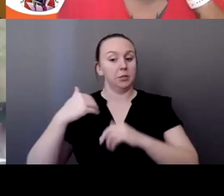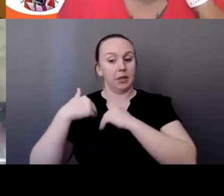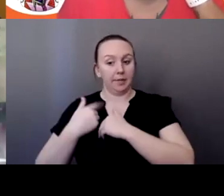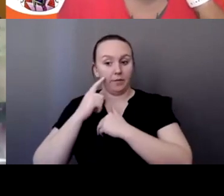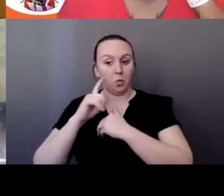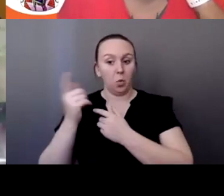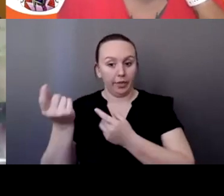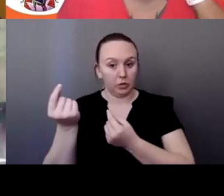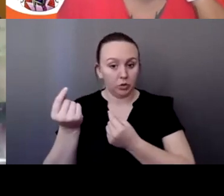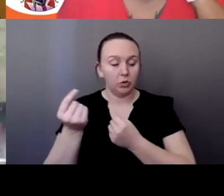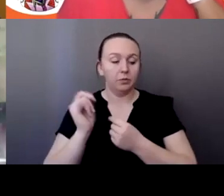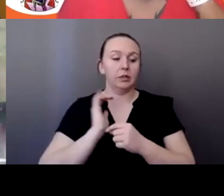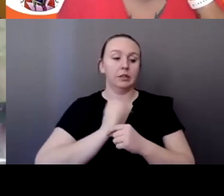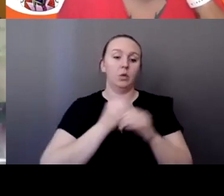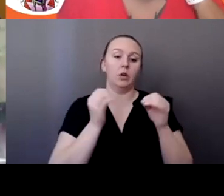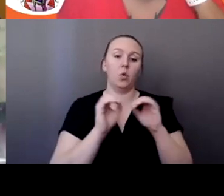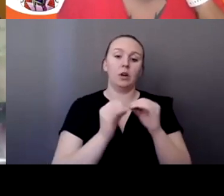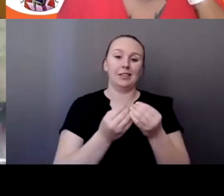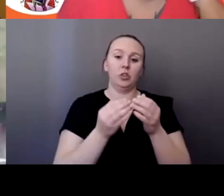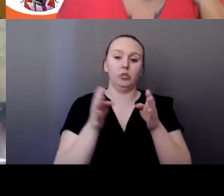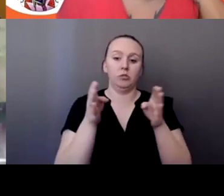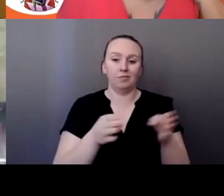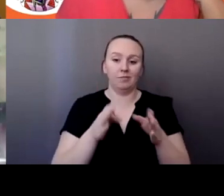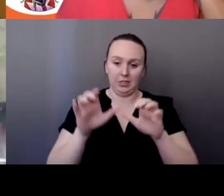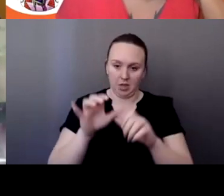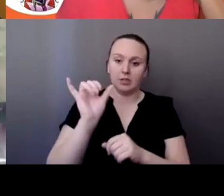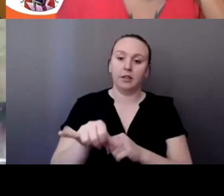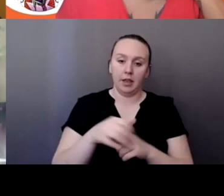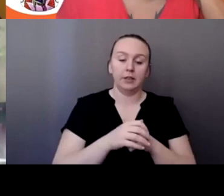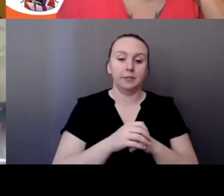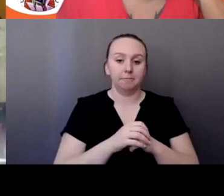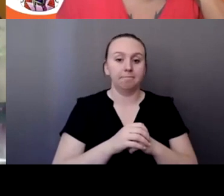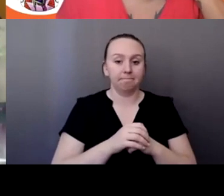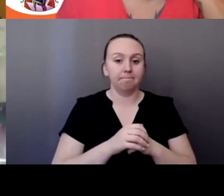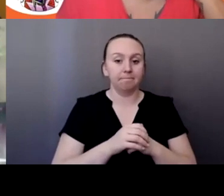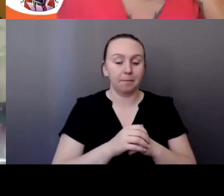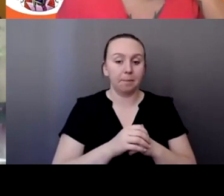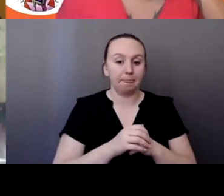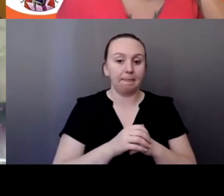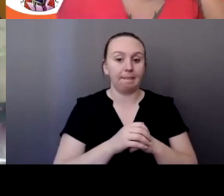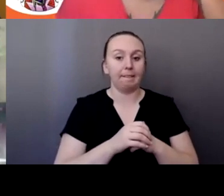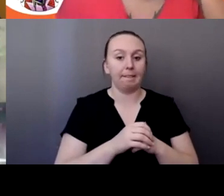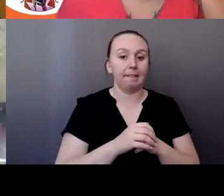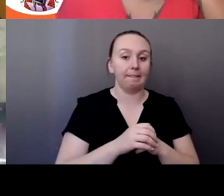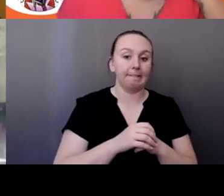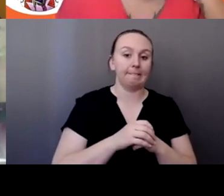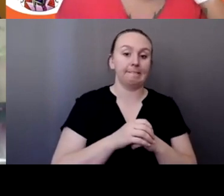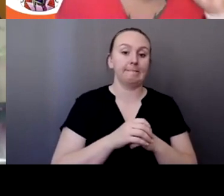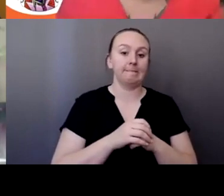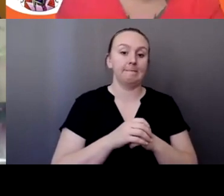actually what our organization does. Um, us as the Vancouver Aboriginal Community Policing Center, we try